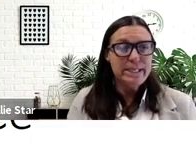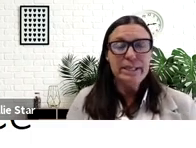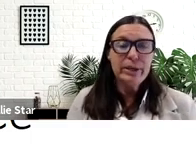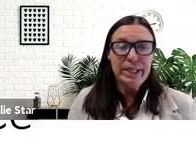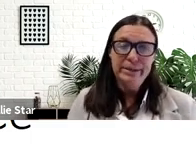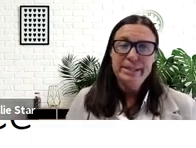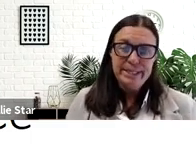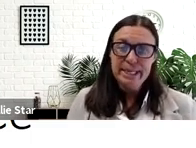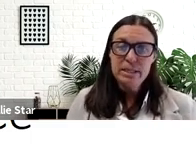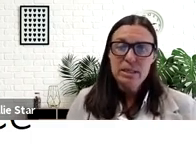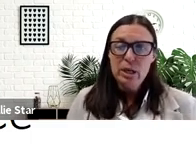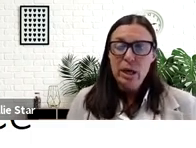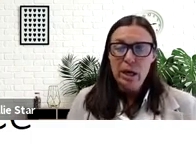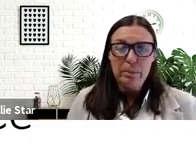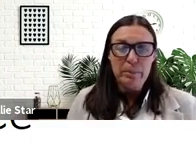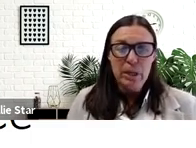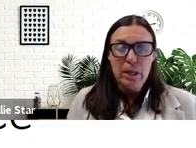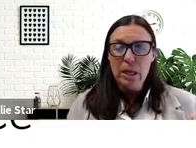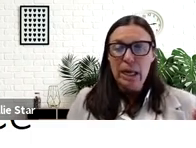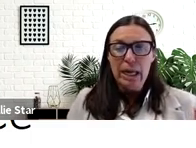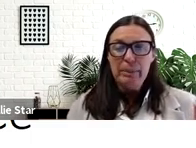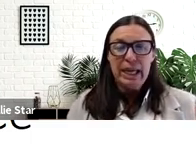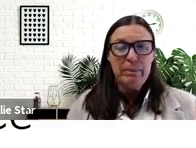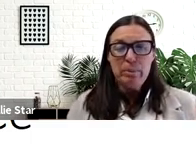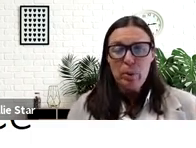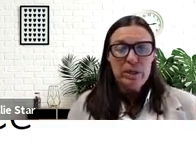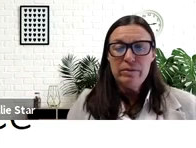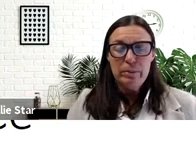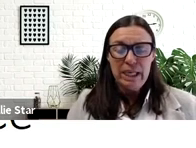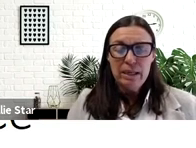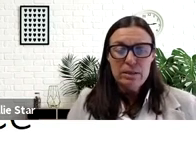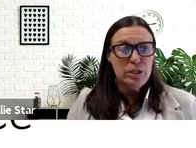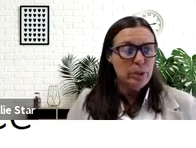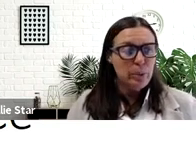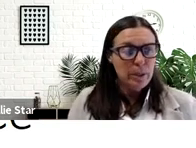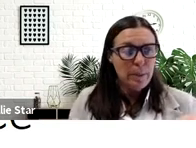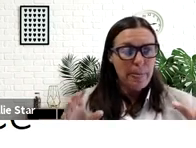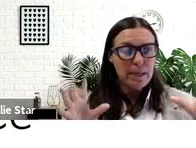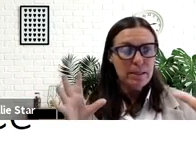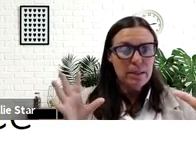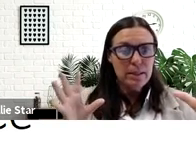necessarily see it. It became important for me to